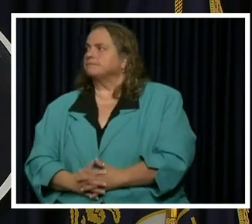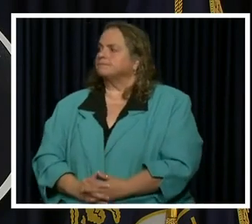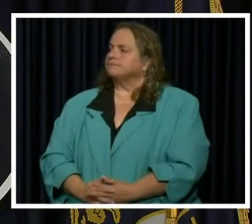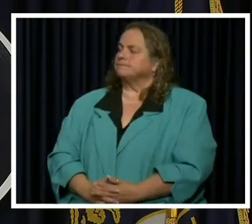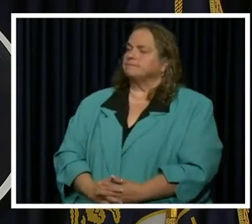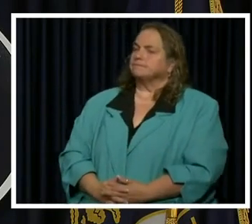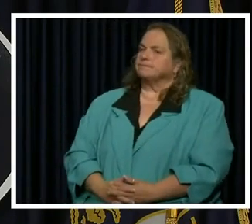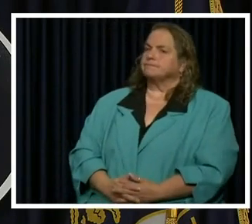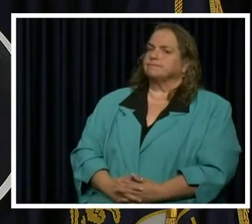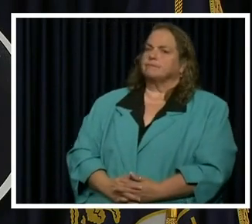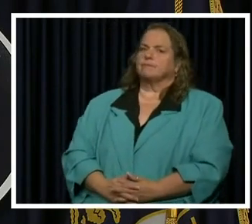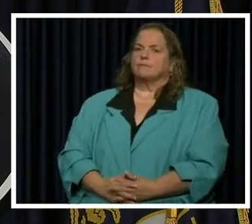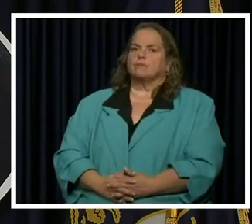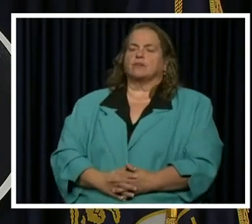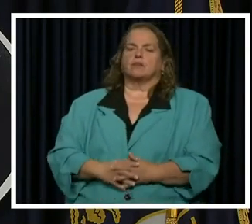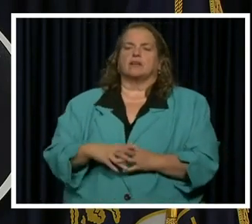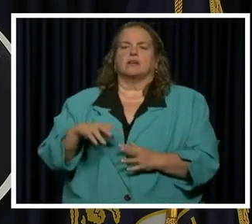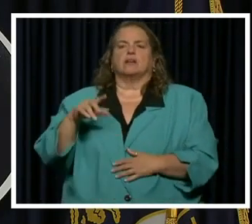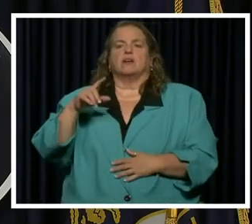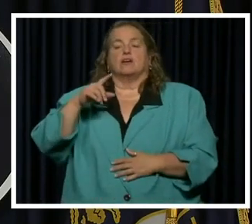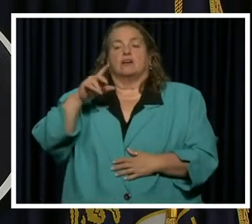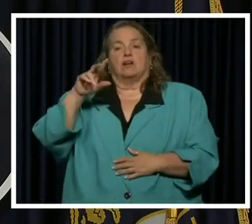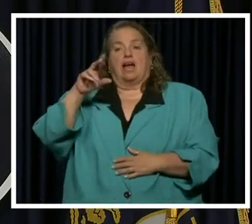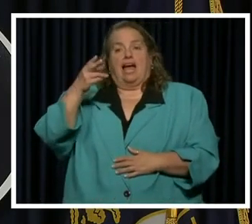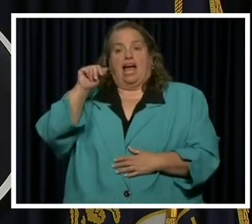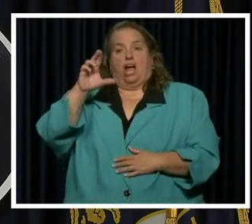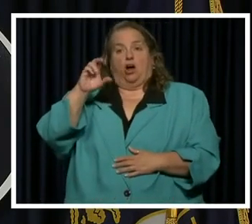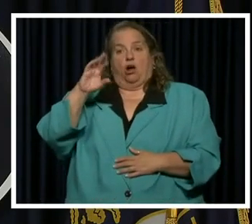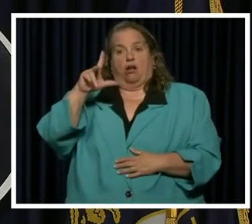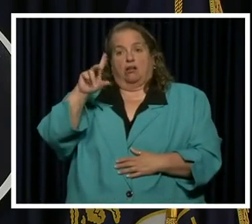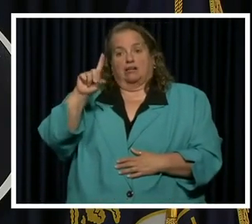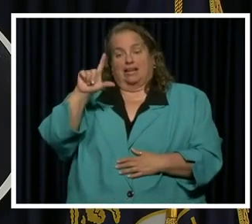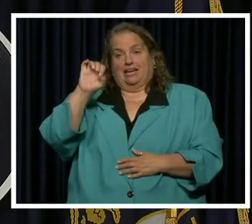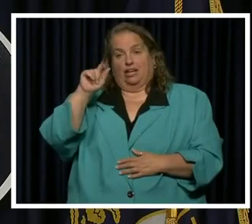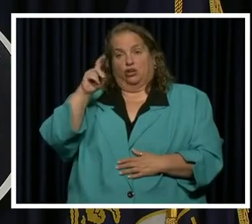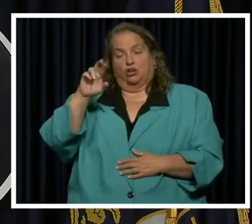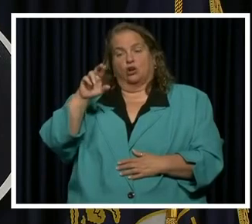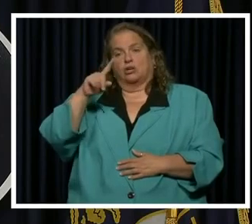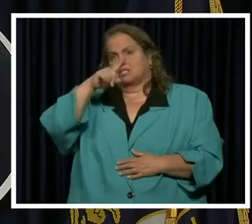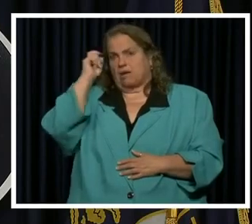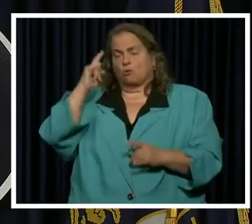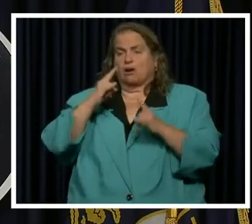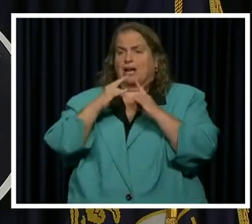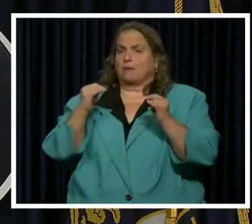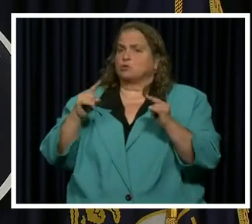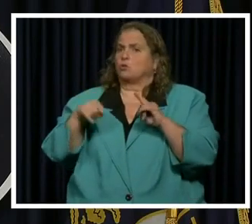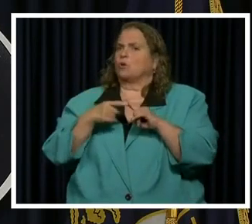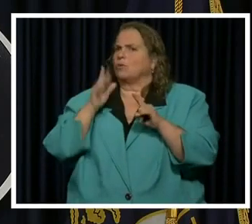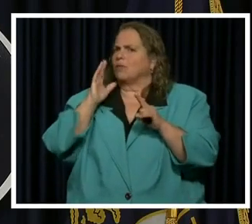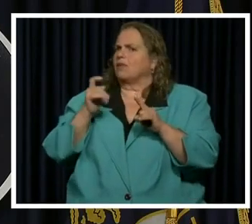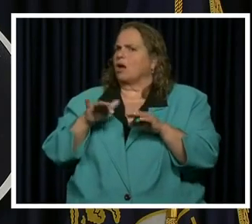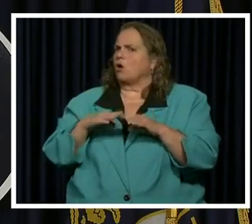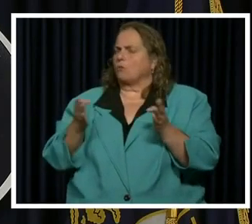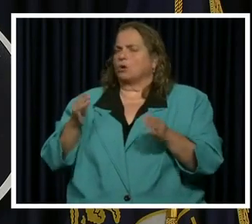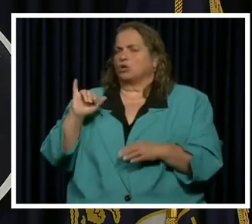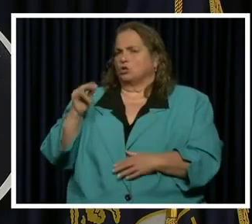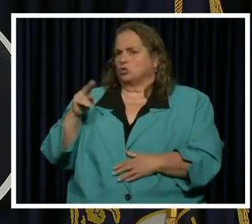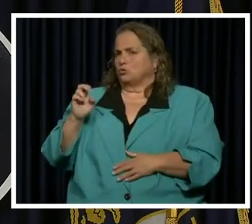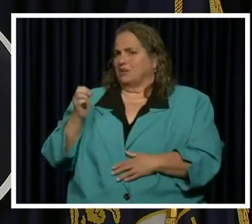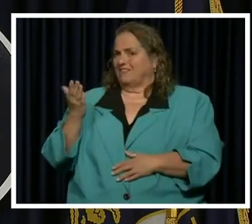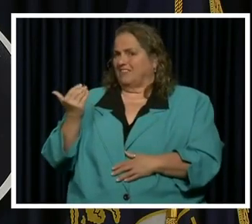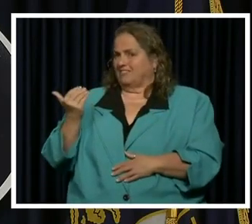Valerie and and Daniel at the Herald leader when summer camps will open. So on June 15th, and we're hoping the guidance